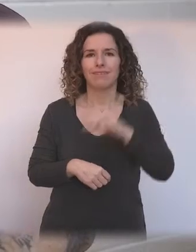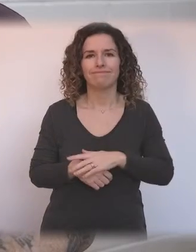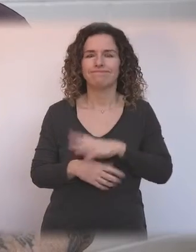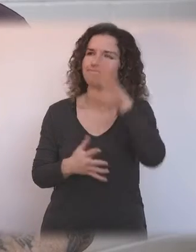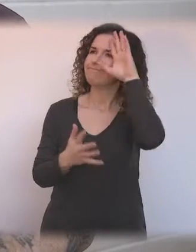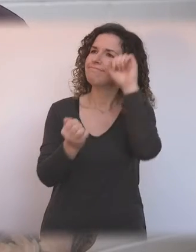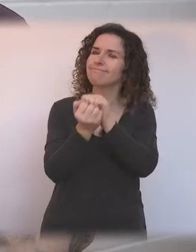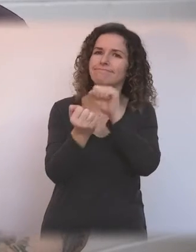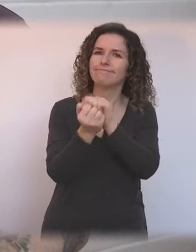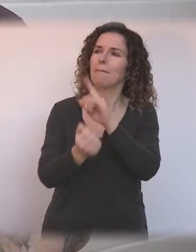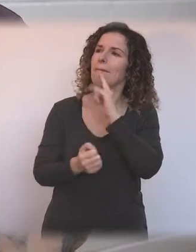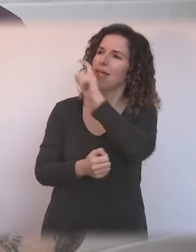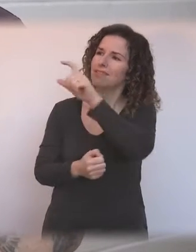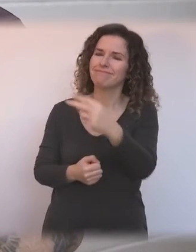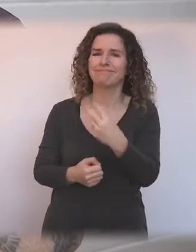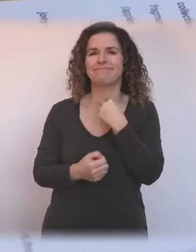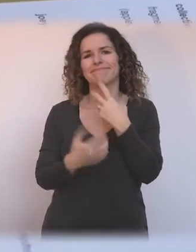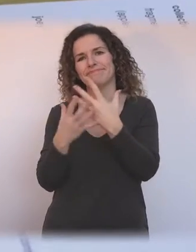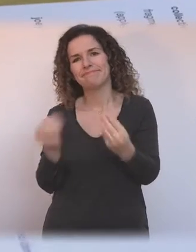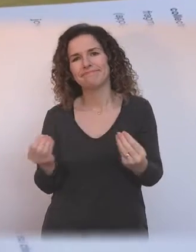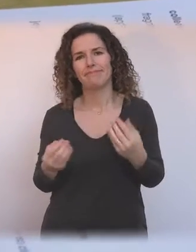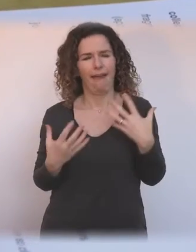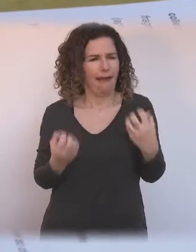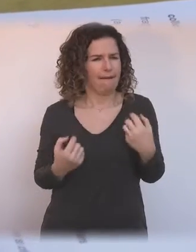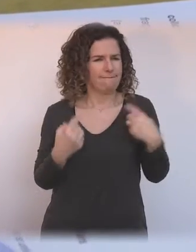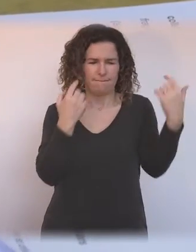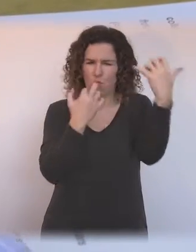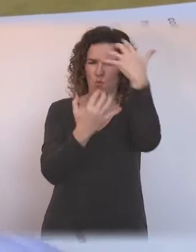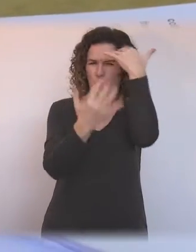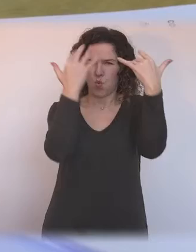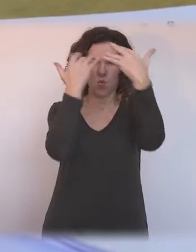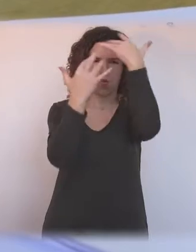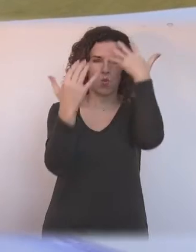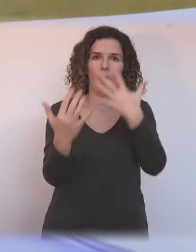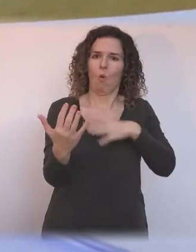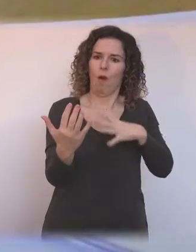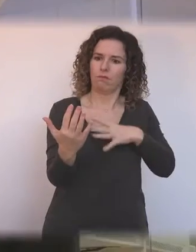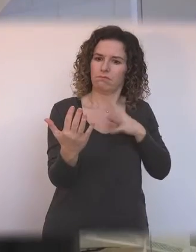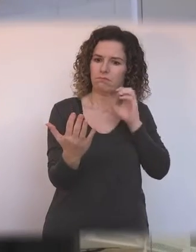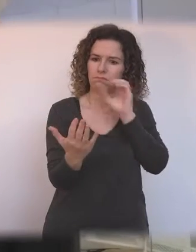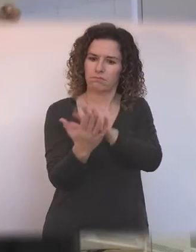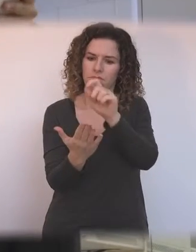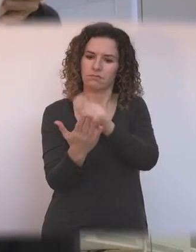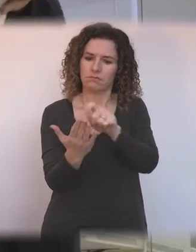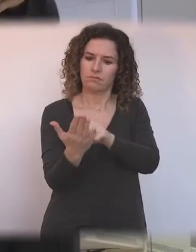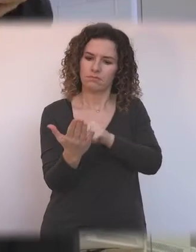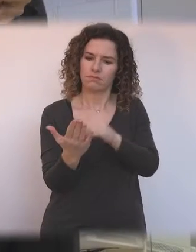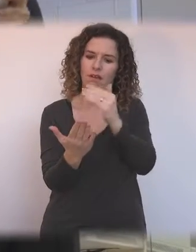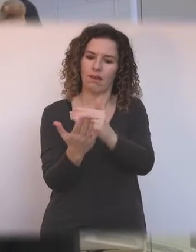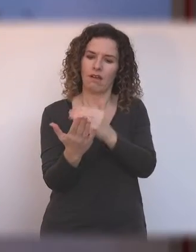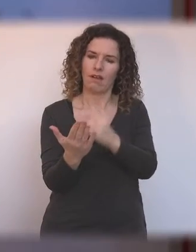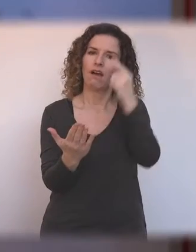People, you know, remembering people along with us. Just taking that Stuart stuff and wanting to make a sense out of it.